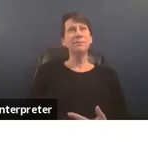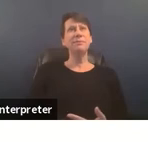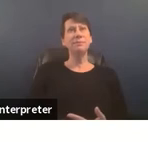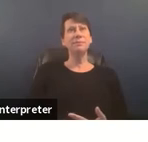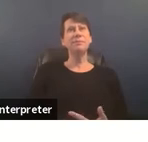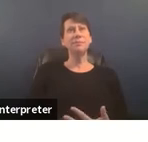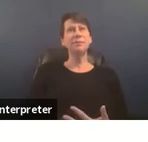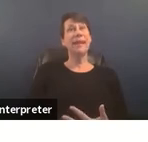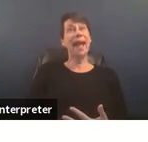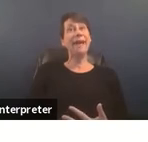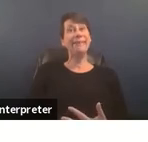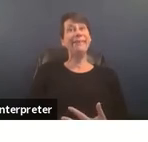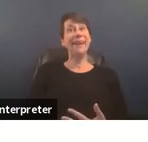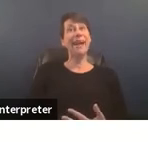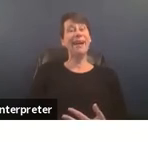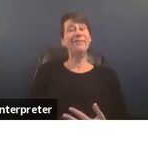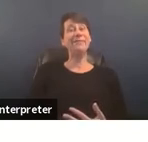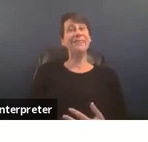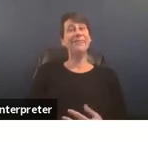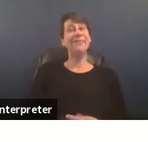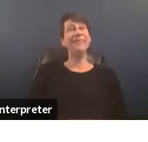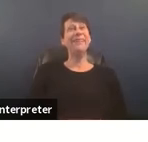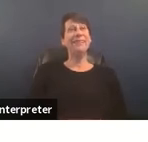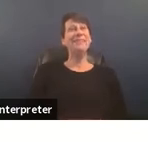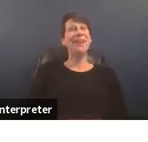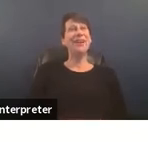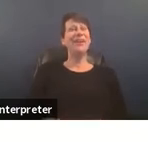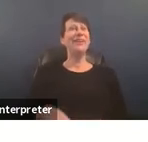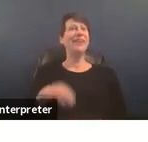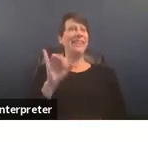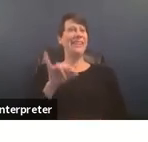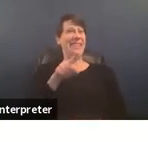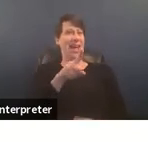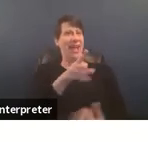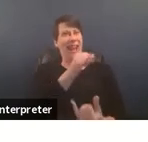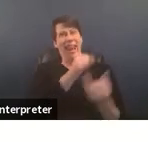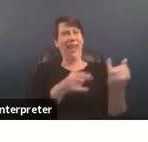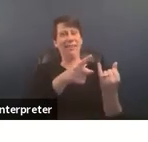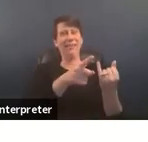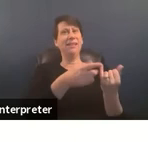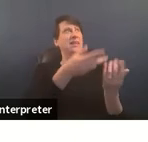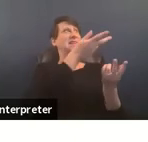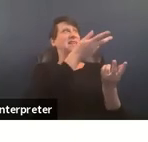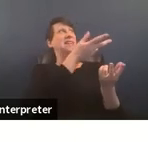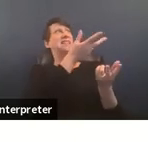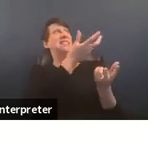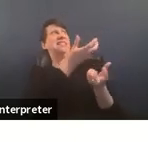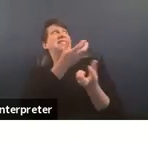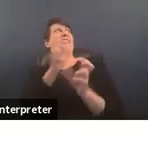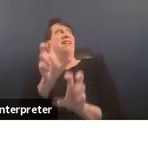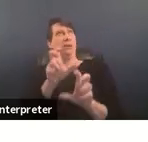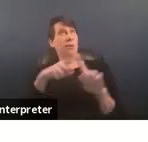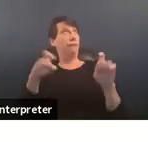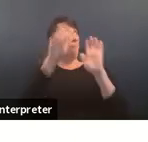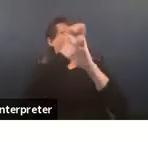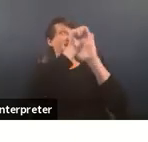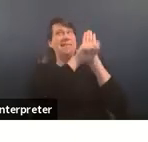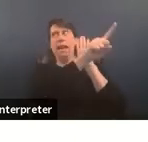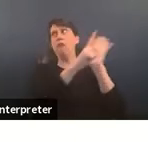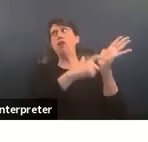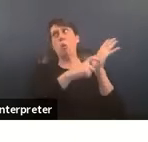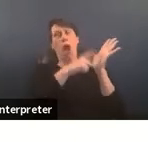yeah um so i'll just leave with this which is that divestment from the state is a mandate for survivor safety